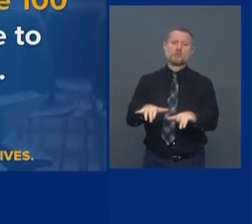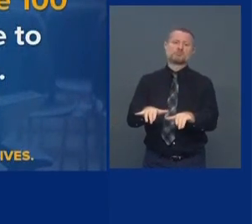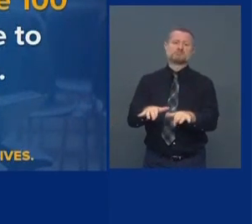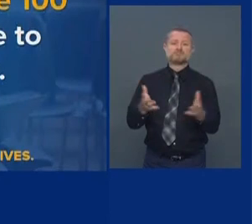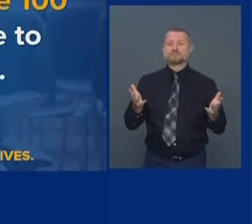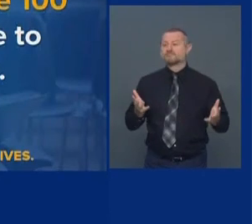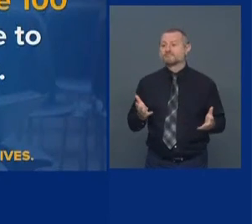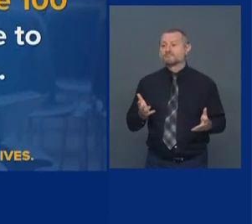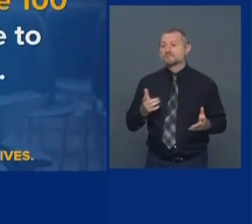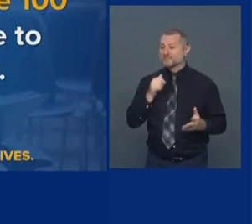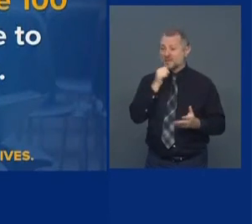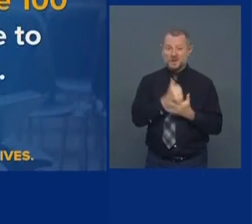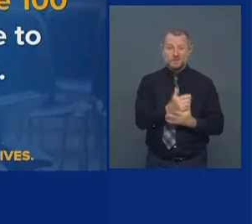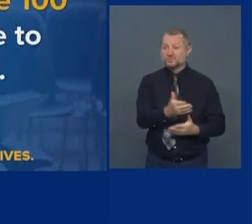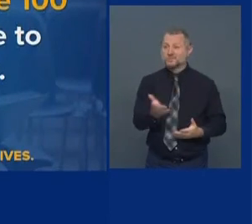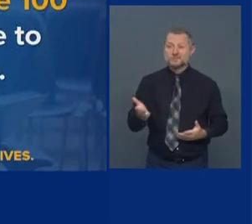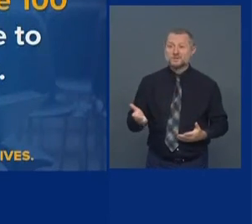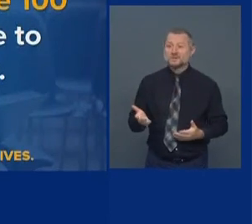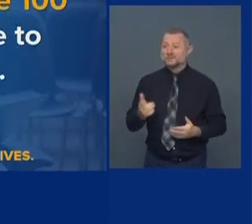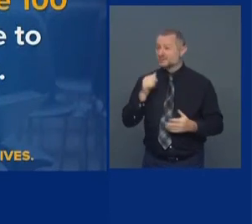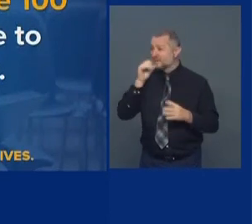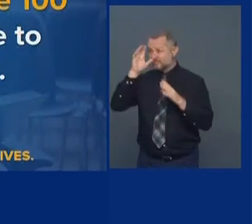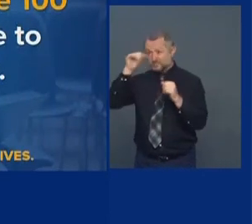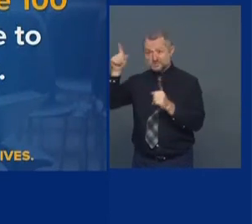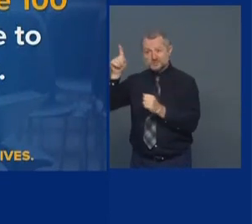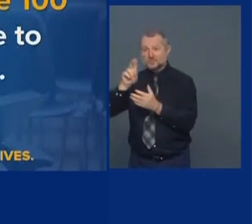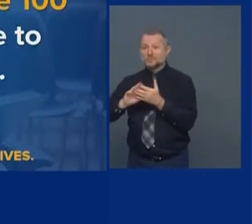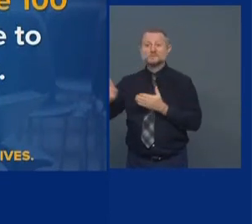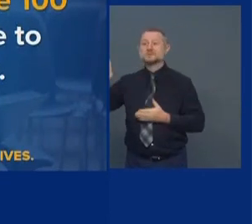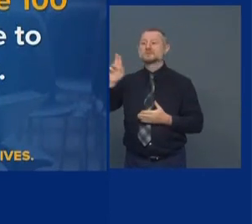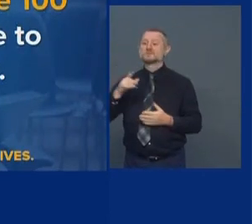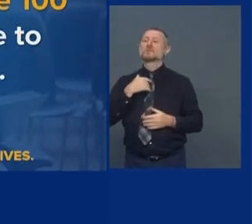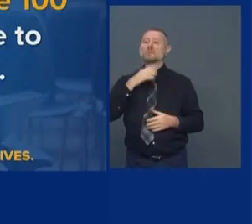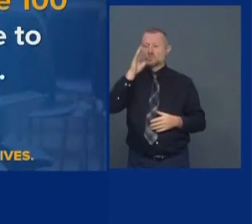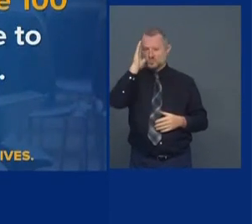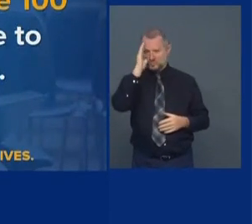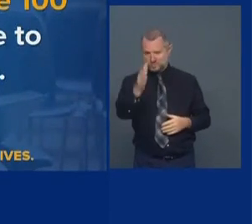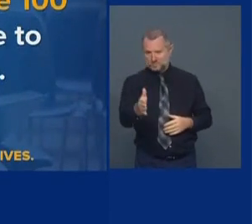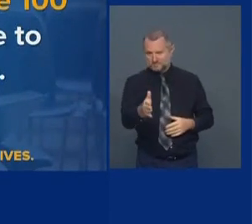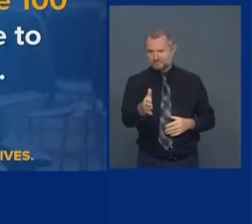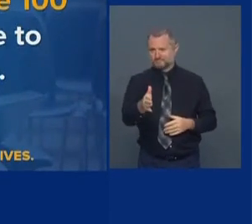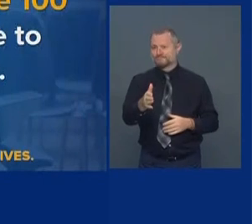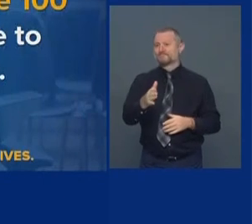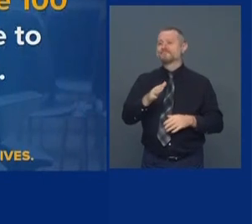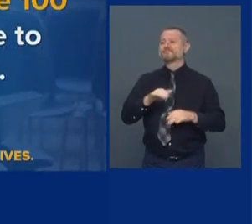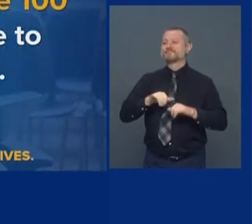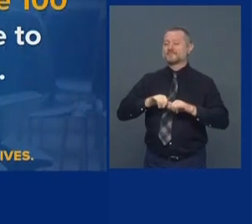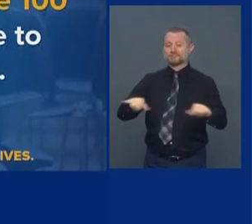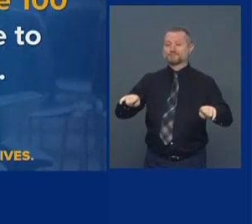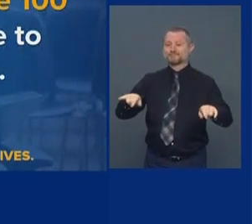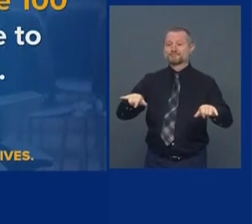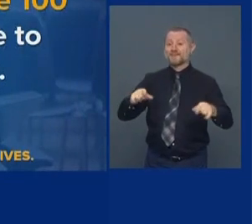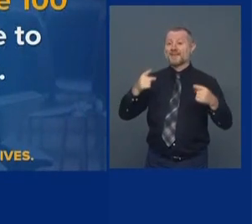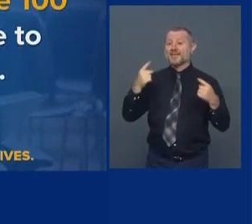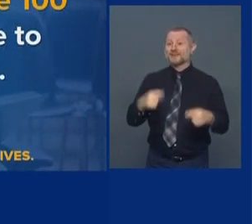it is going to happen. I am telling you that as I sit here. It will happen.